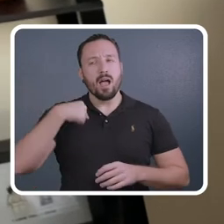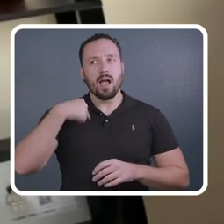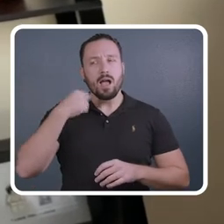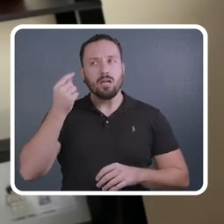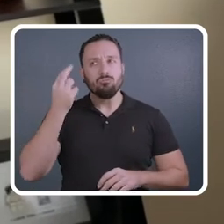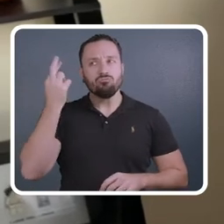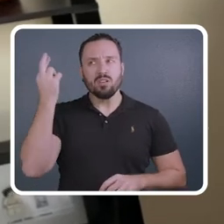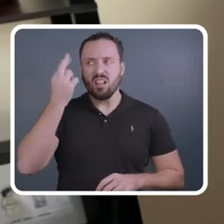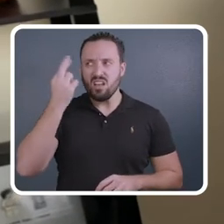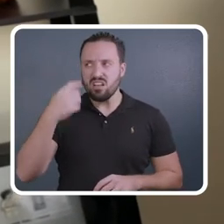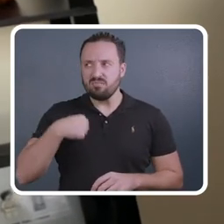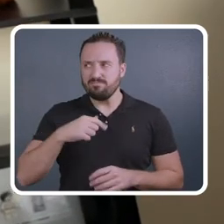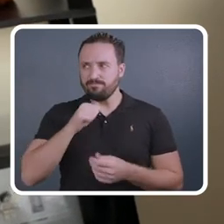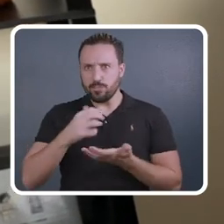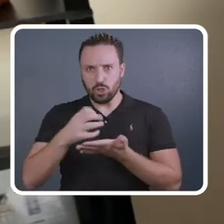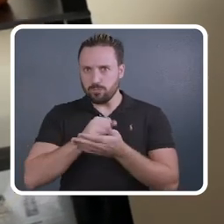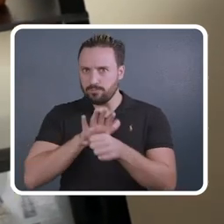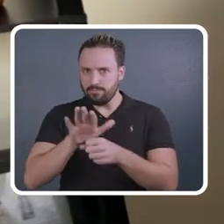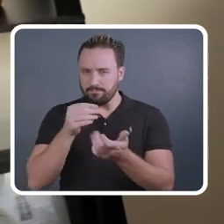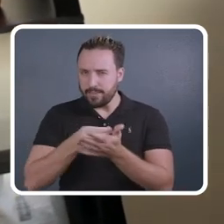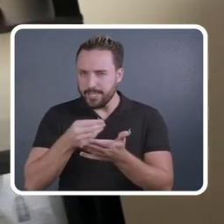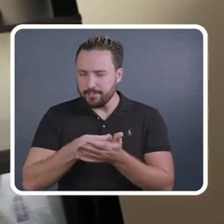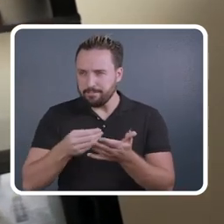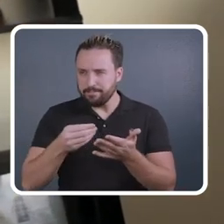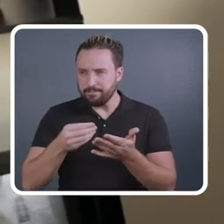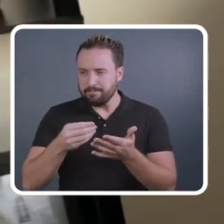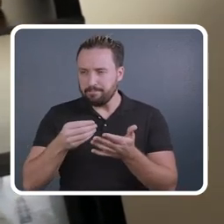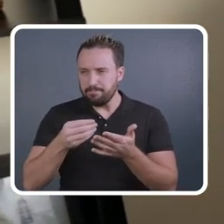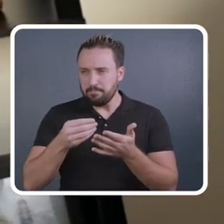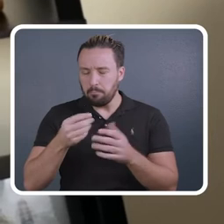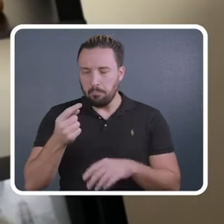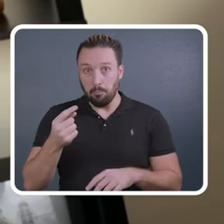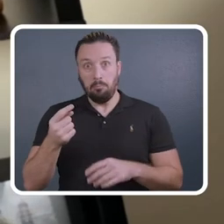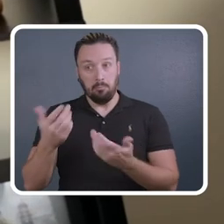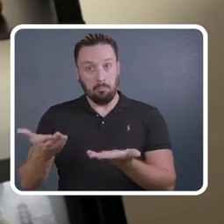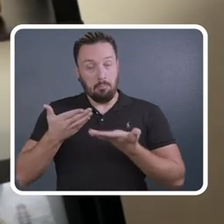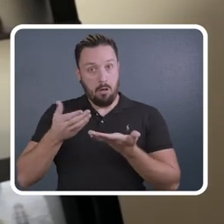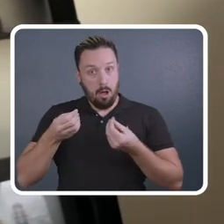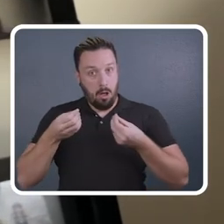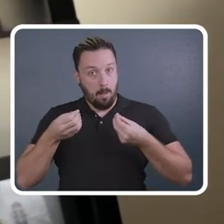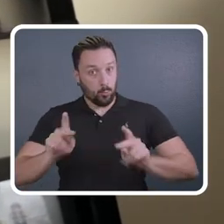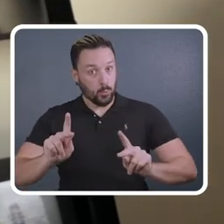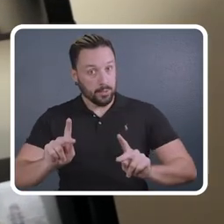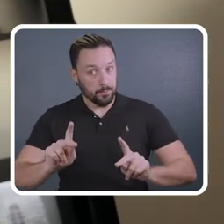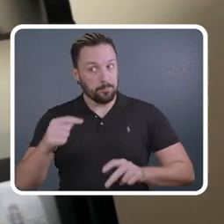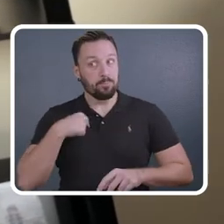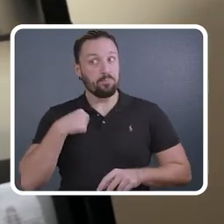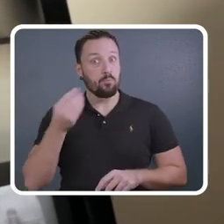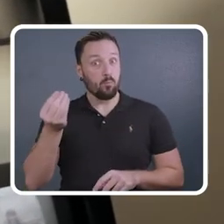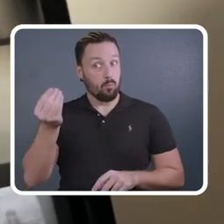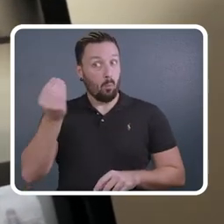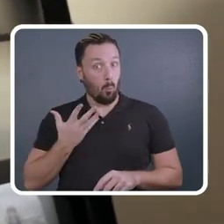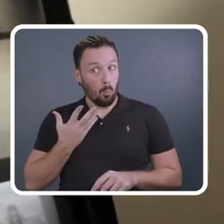realized I wasn't making enough money. And then I got this great opportunity. I was